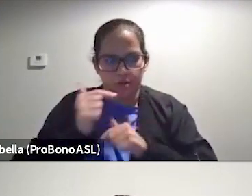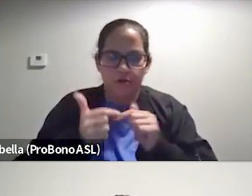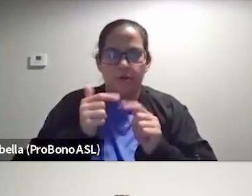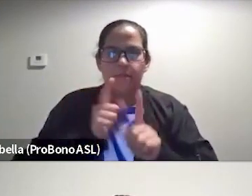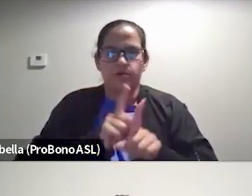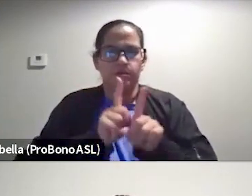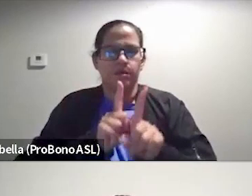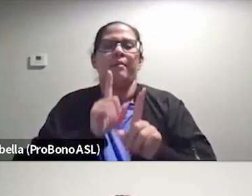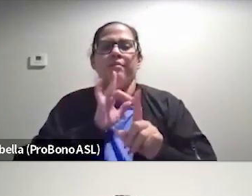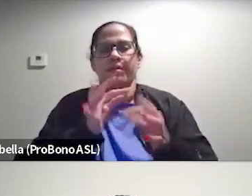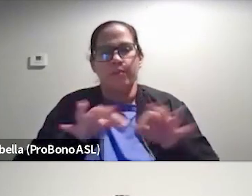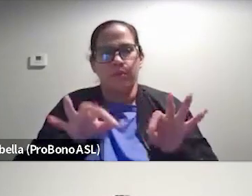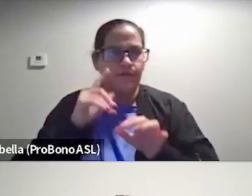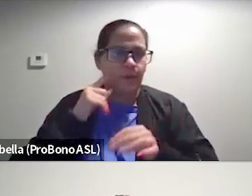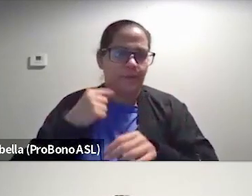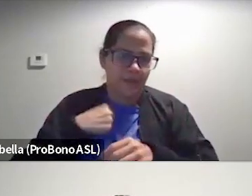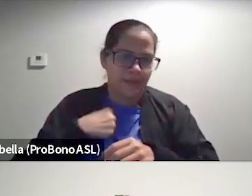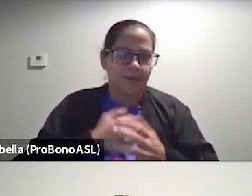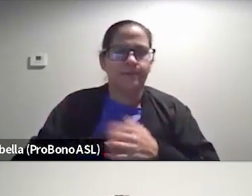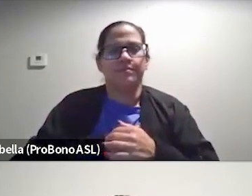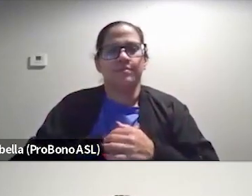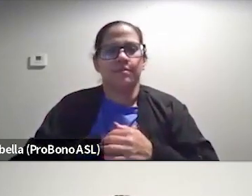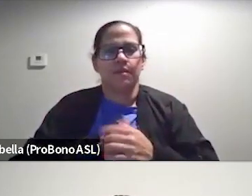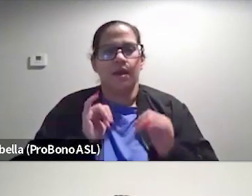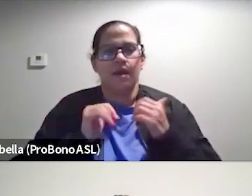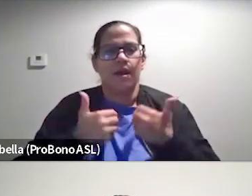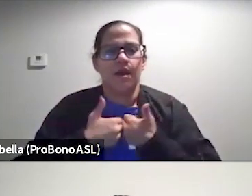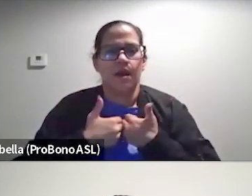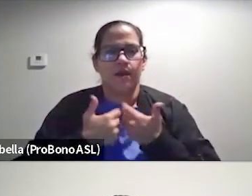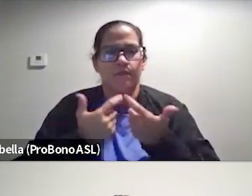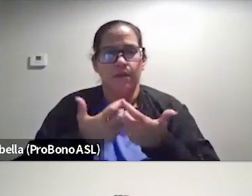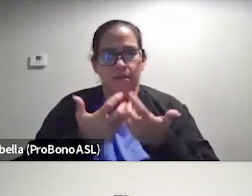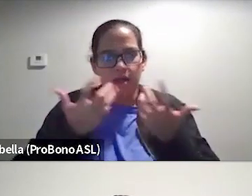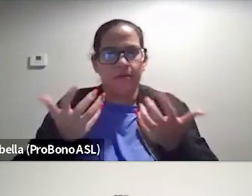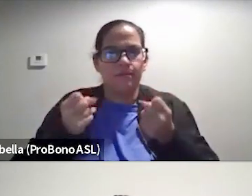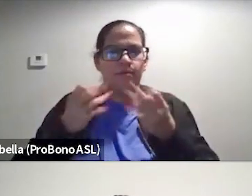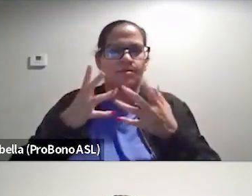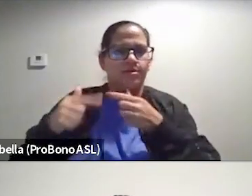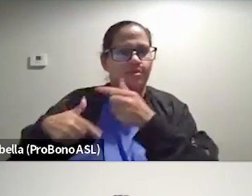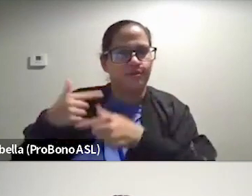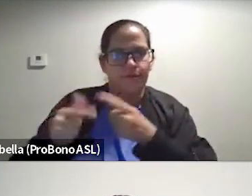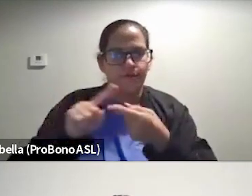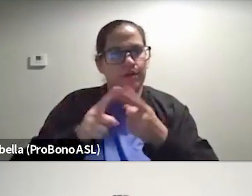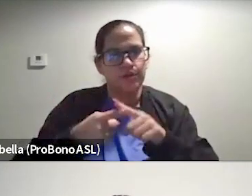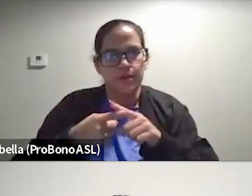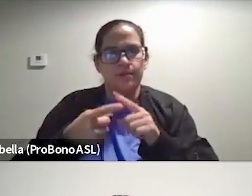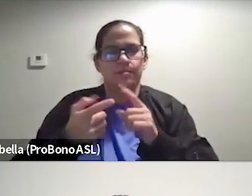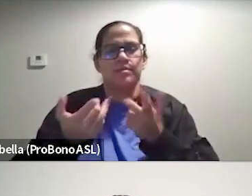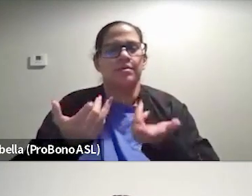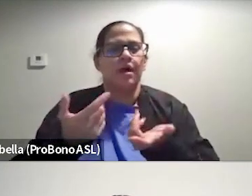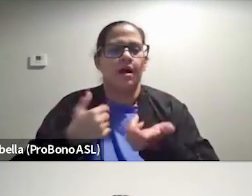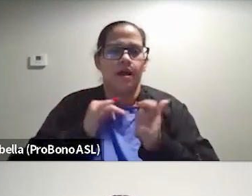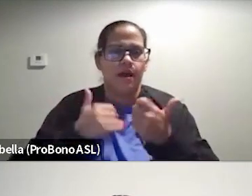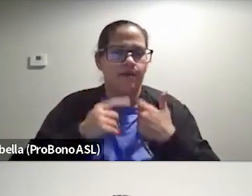something that's been really important for me. You know, I have a lot of multi-generational friendships. I have